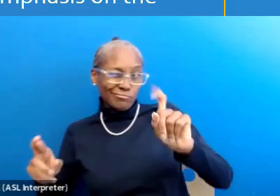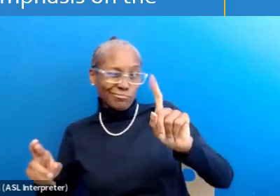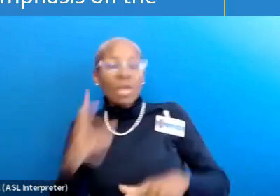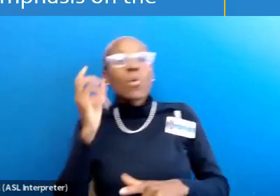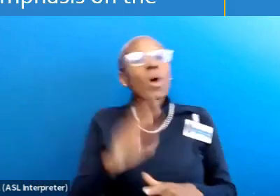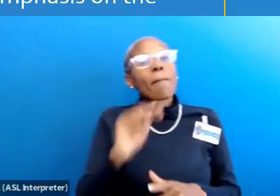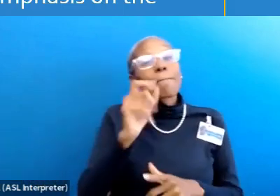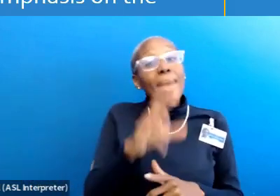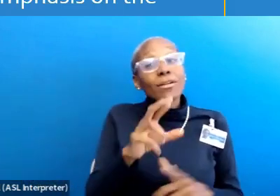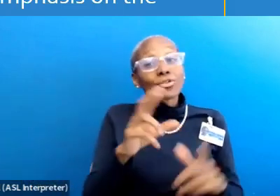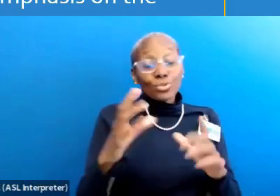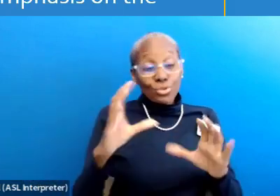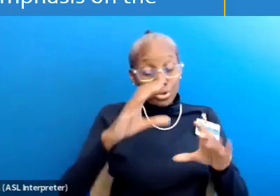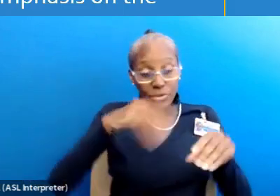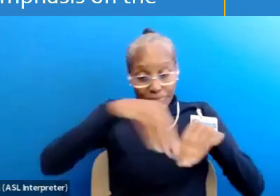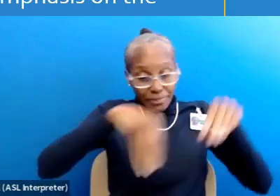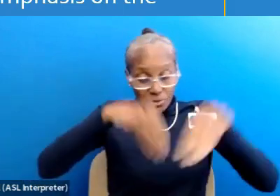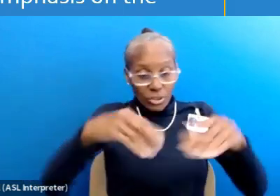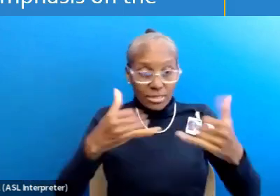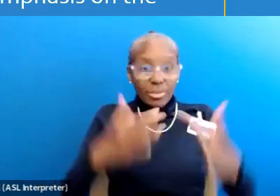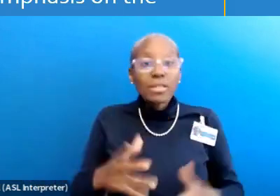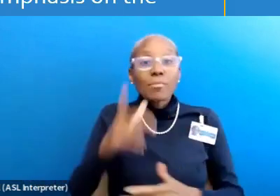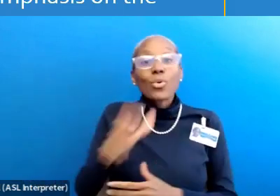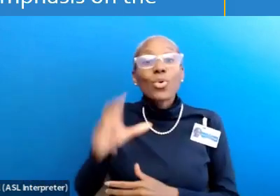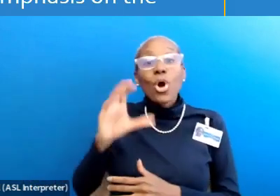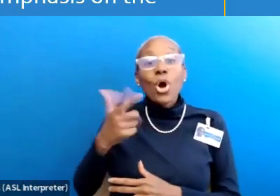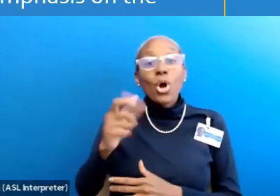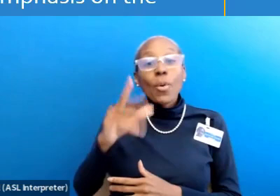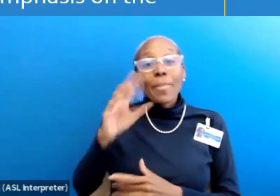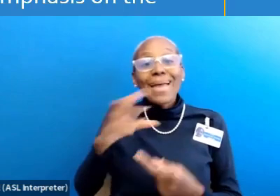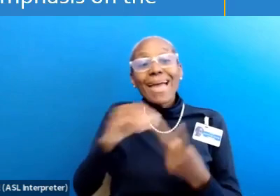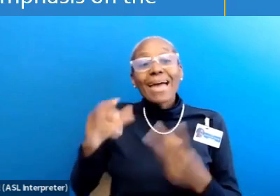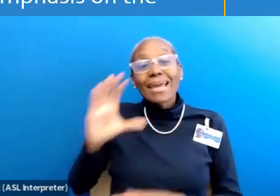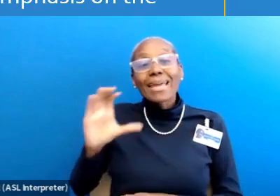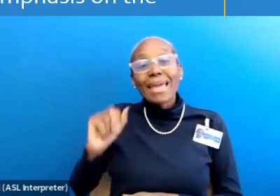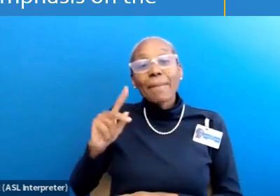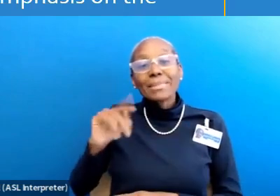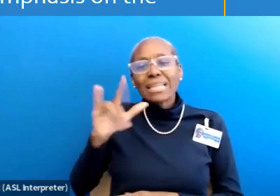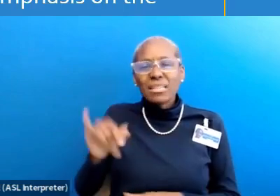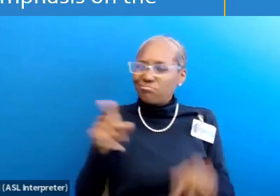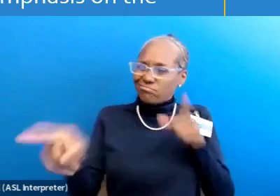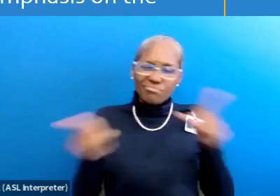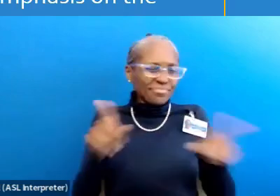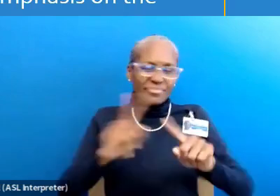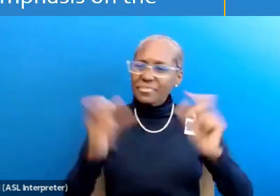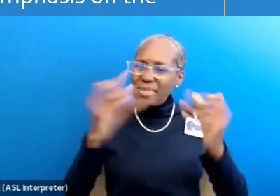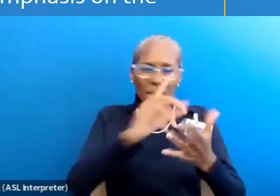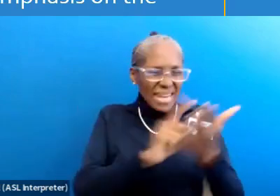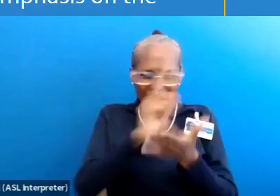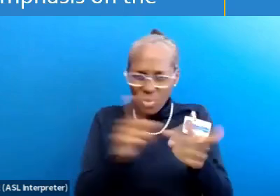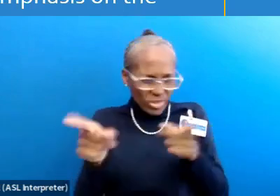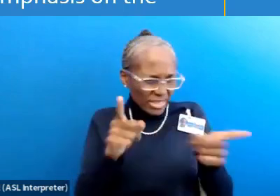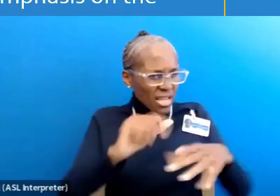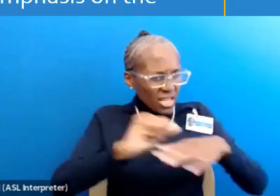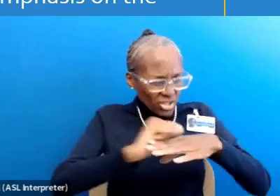by cognitive psychologists Gobe and Campitelli. They found that there were huge differences in the number of hours of practice